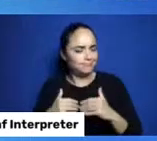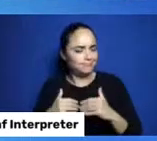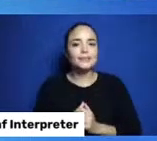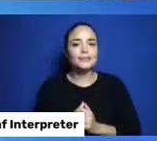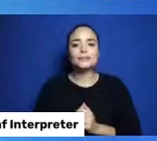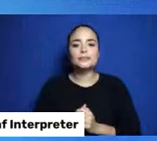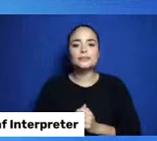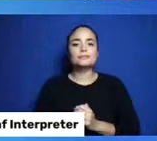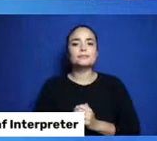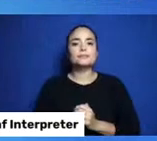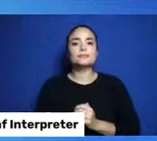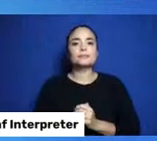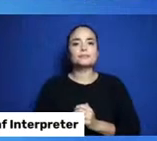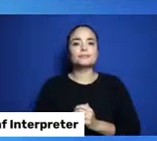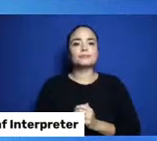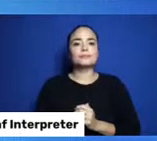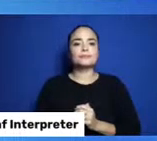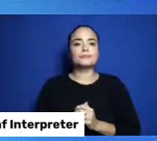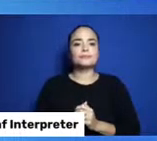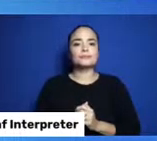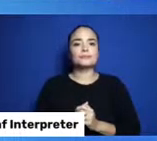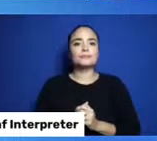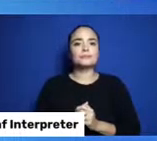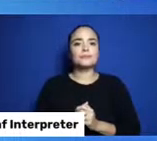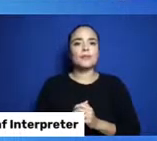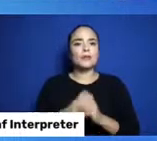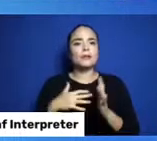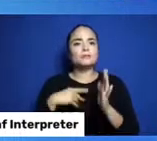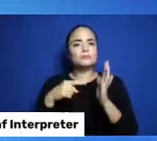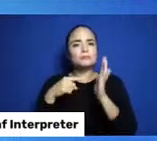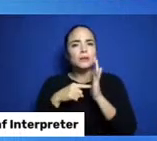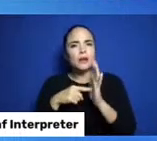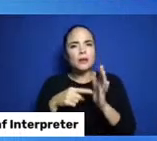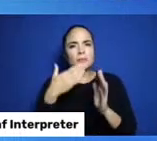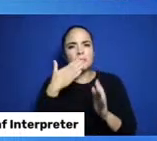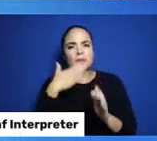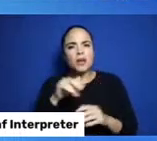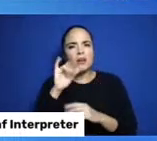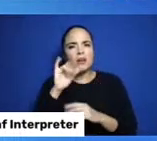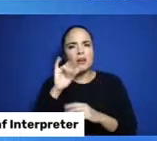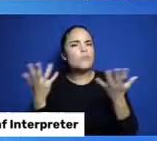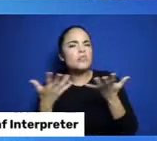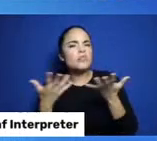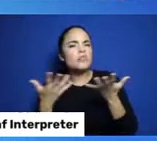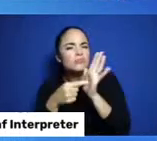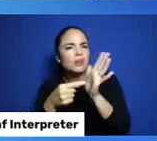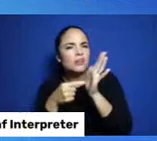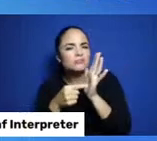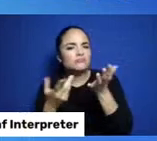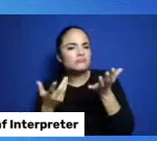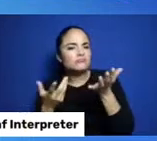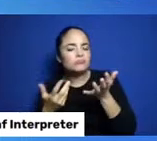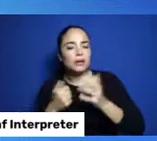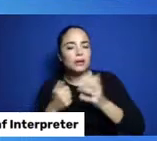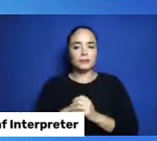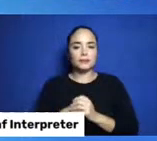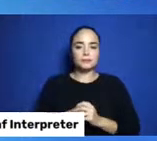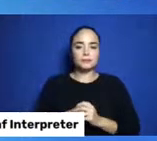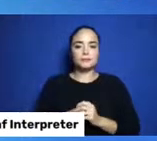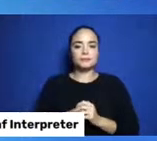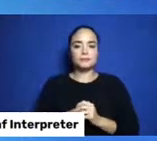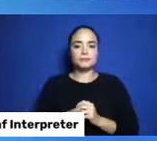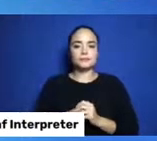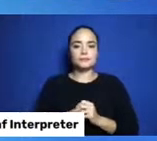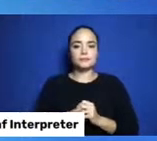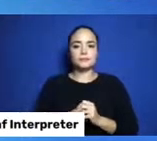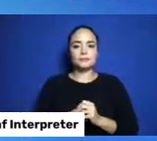example of bad airflow, Mr. Bell? Well, bad airflow is when the smoke... Well, sorry, I'll give you an